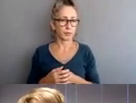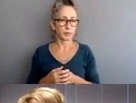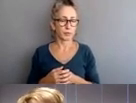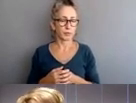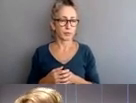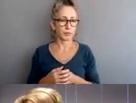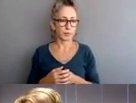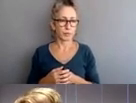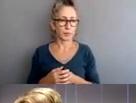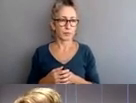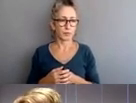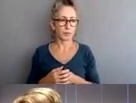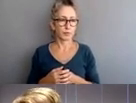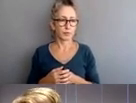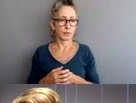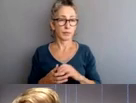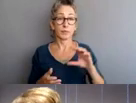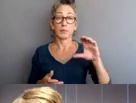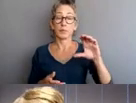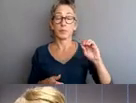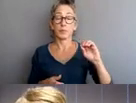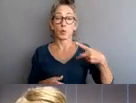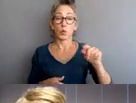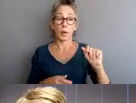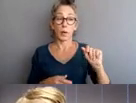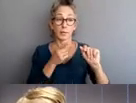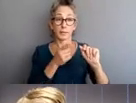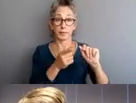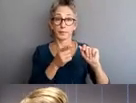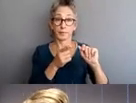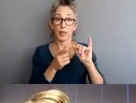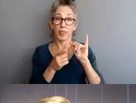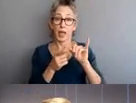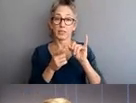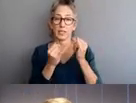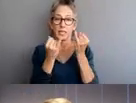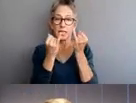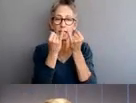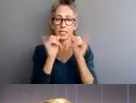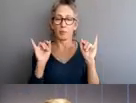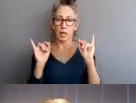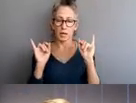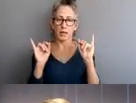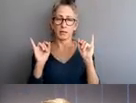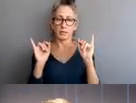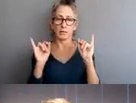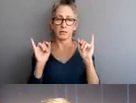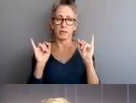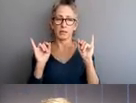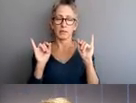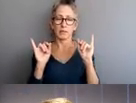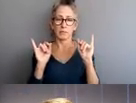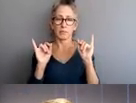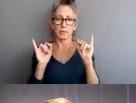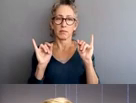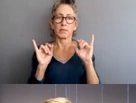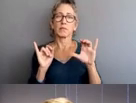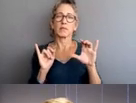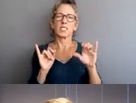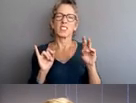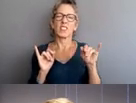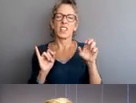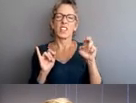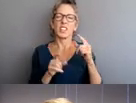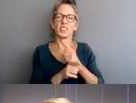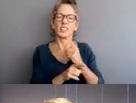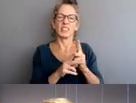The Civilian Office of Police Accountability, COPA, is an independent standalone civilian agency empowered to